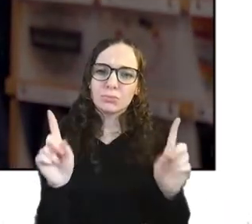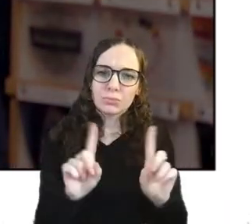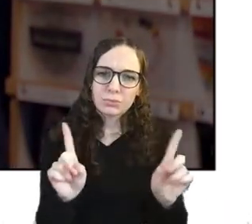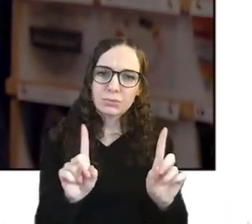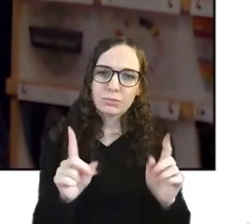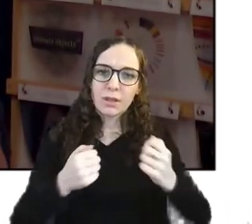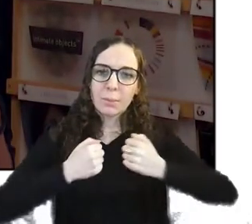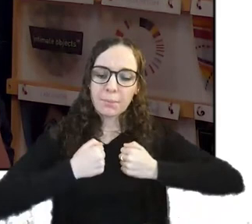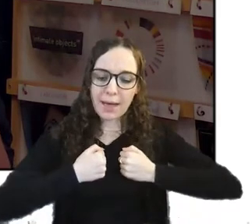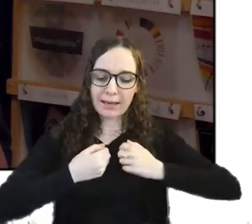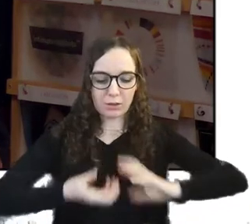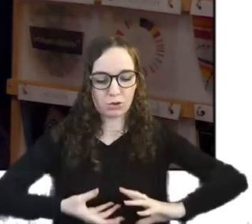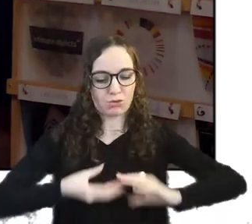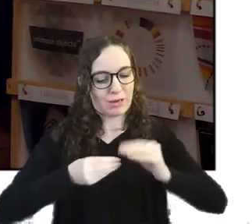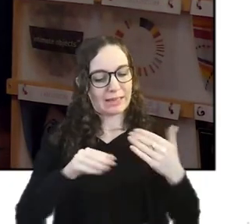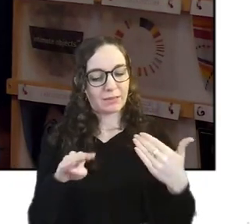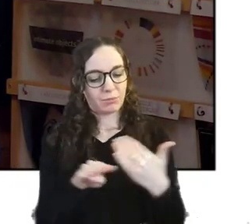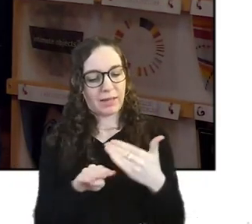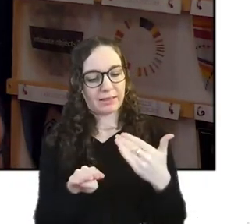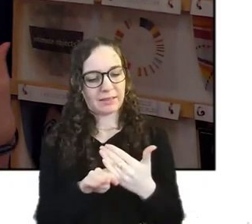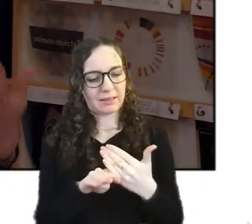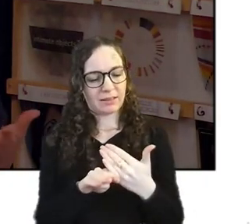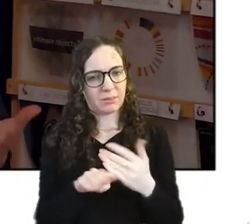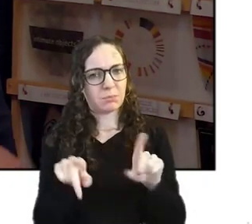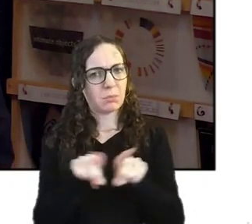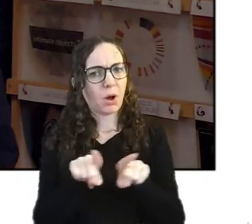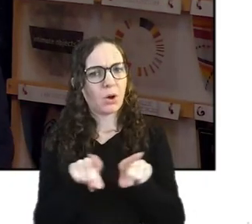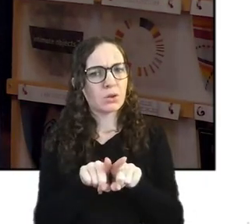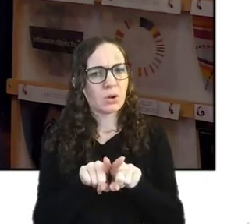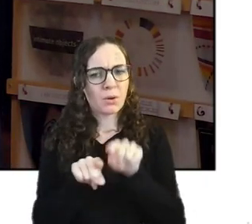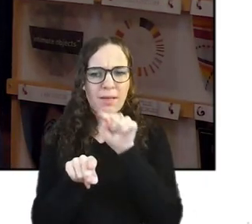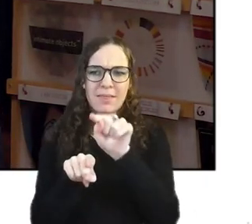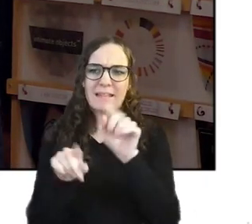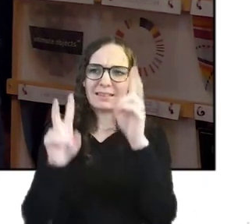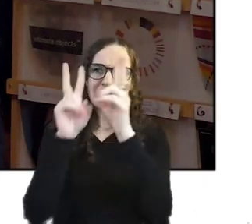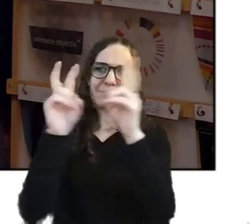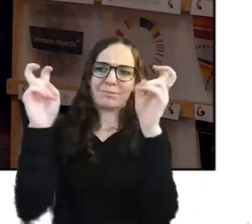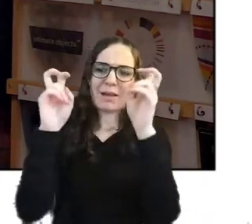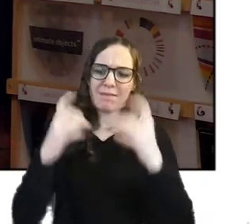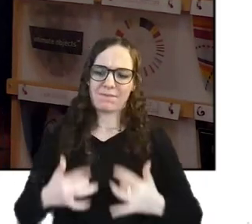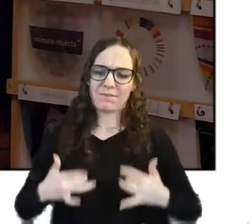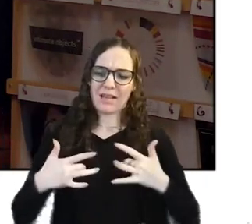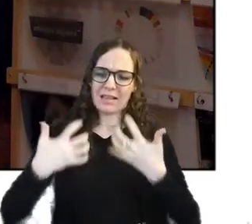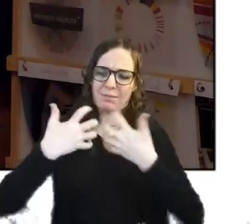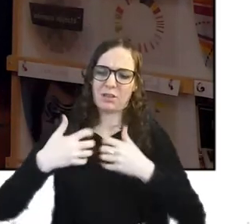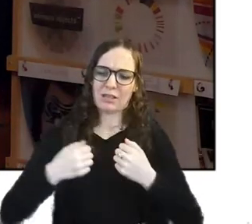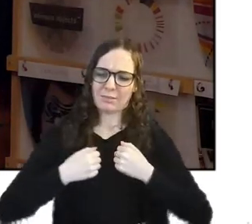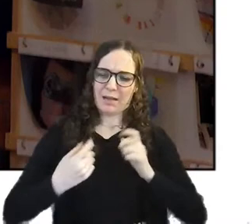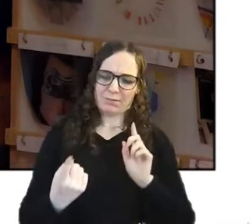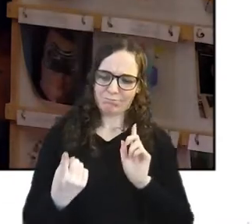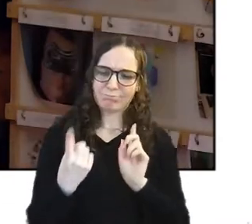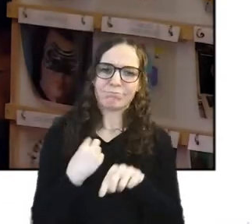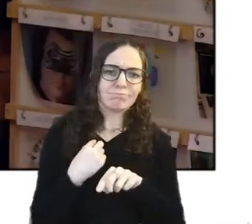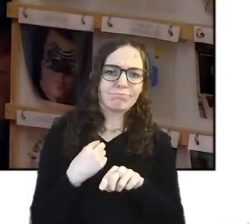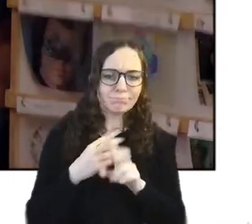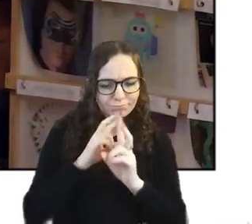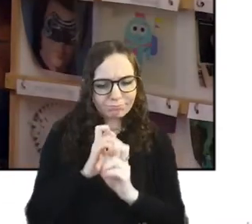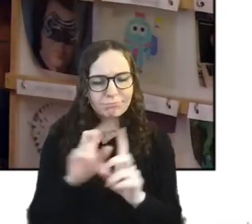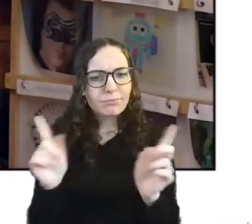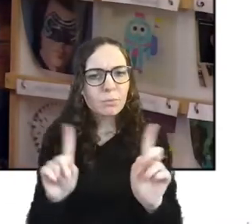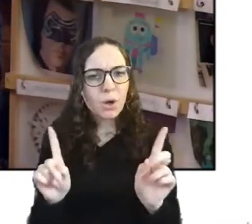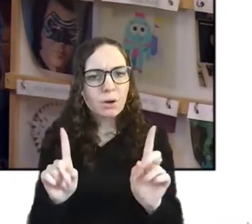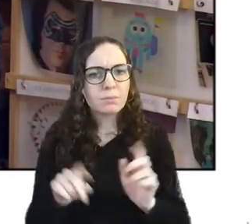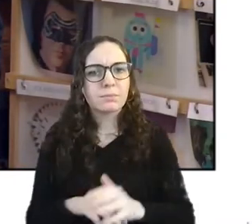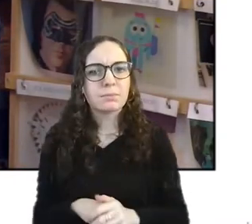and as well as how i responded to the feeling machines prompt um and specifically how do we